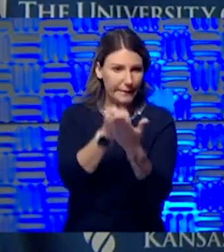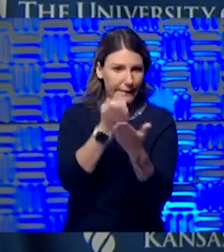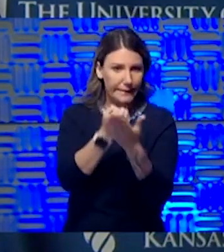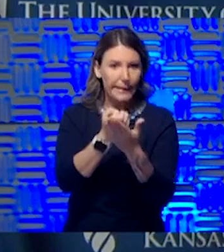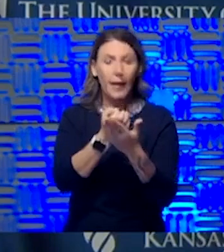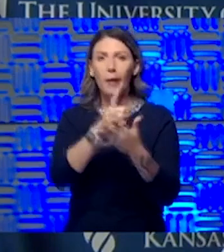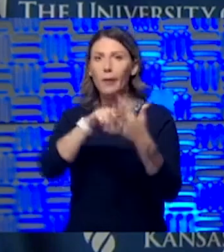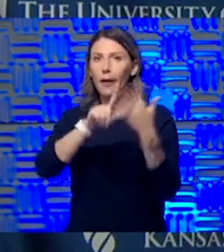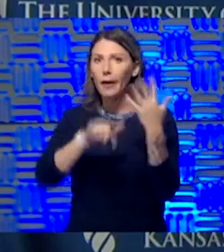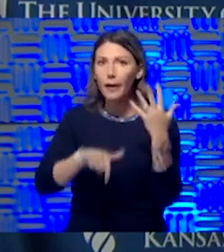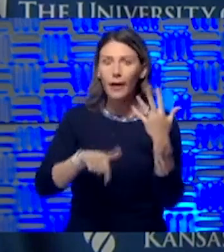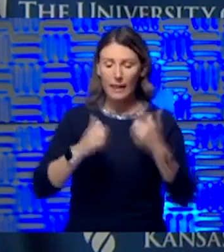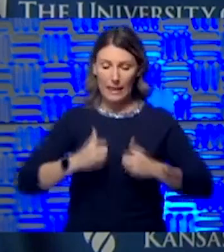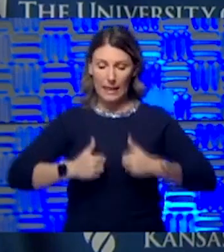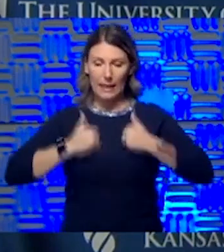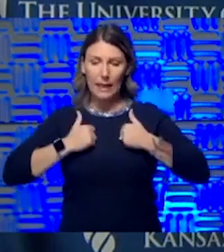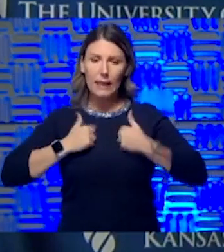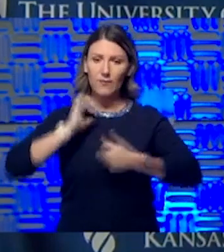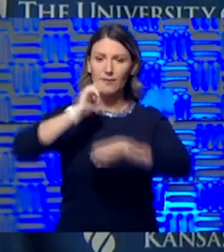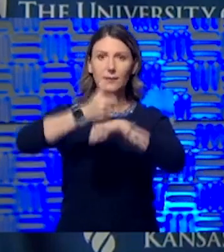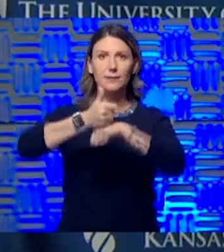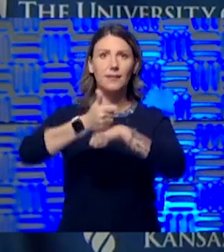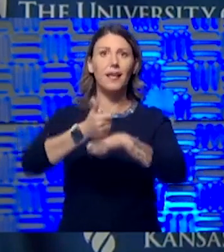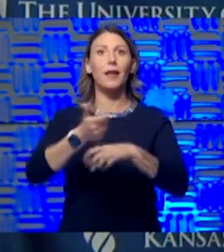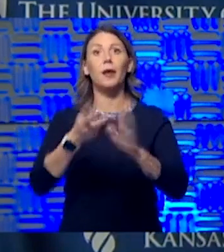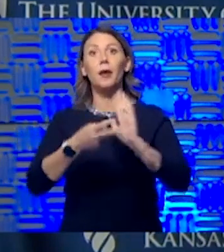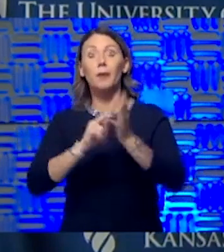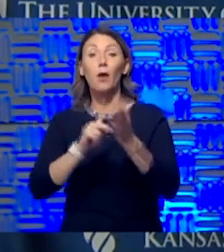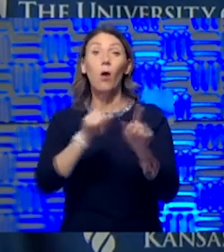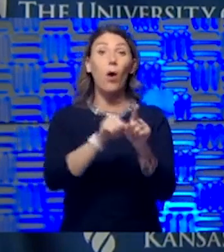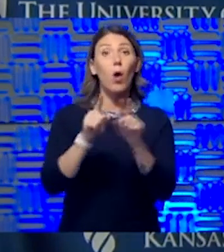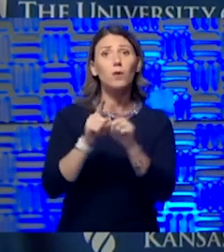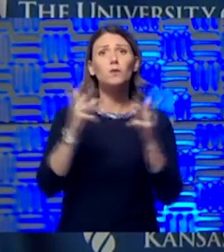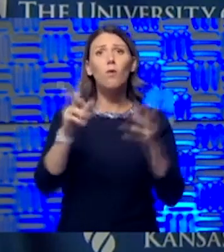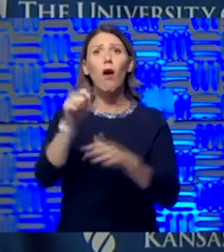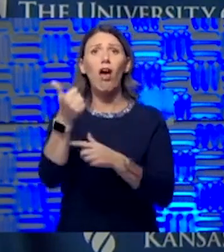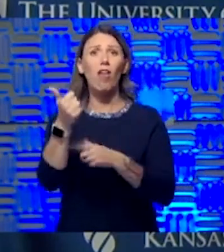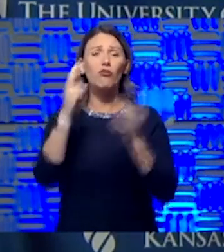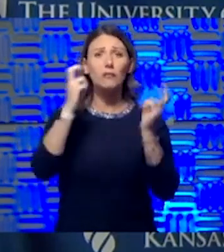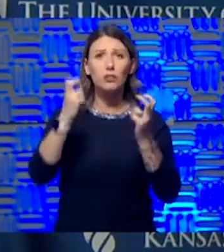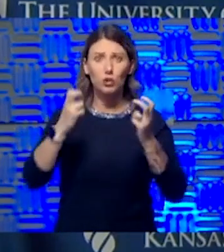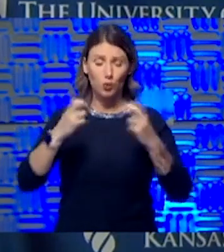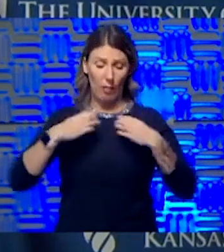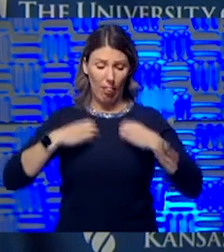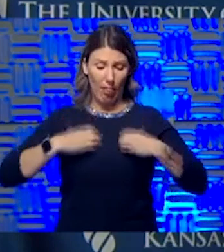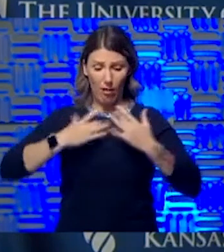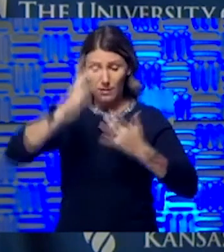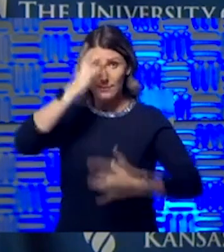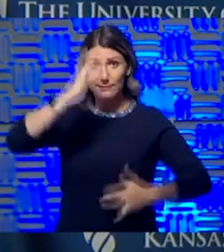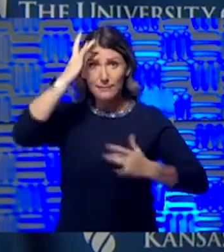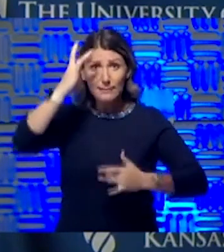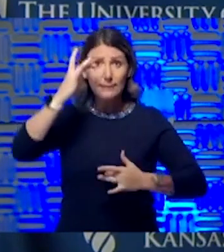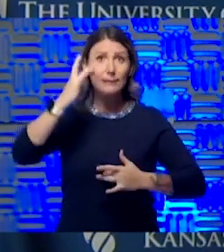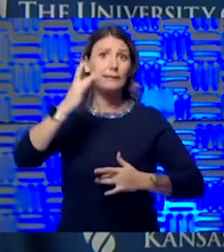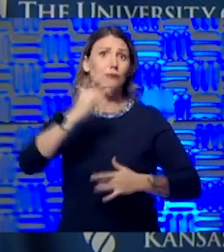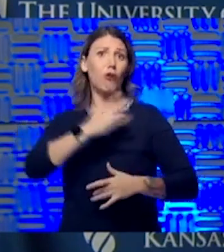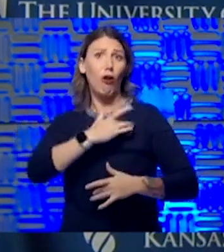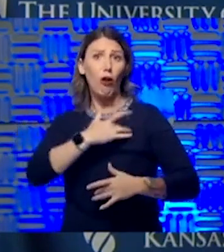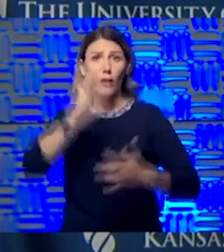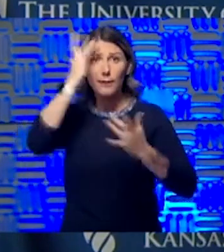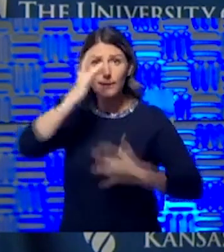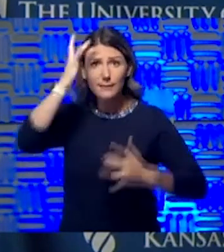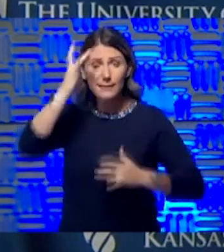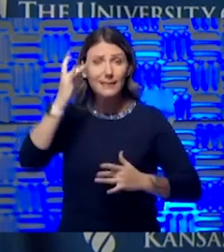truly what your comorbidities are, meaning lung disease, heart disease, et cetera. No matter what race you are, if you have those